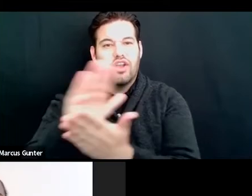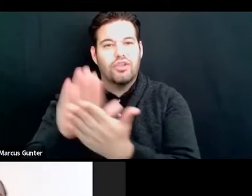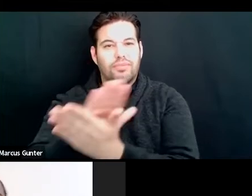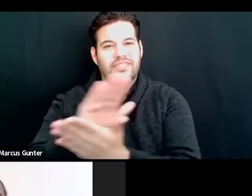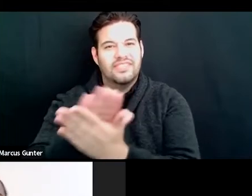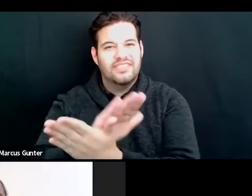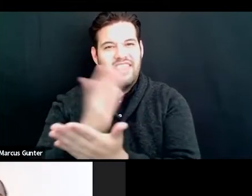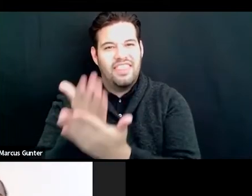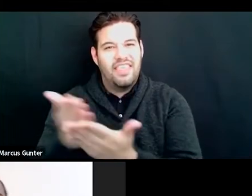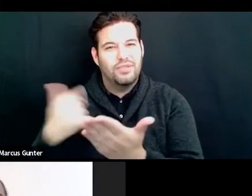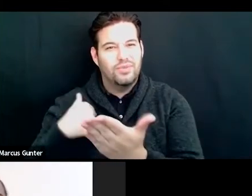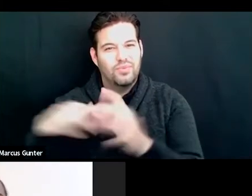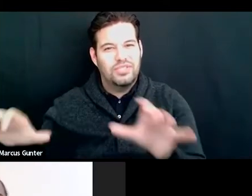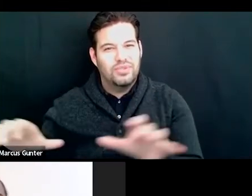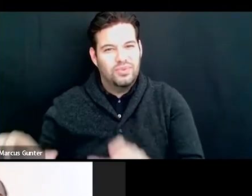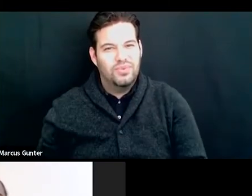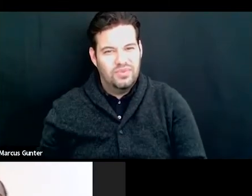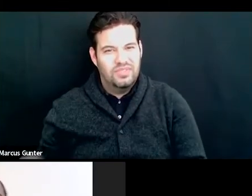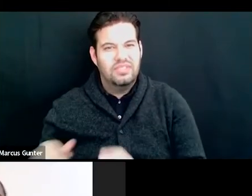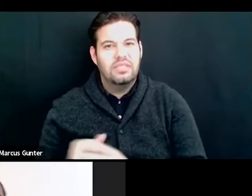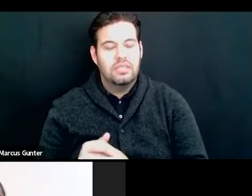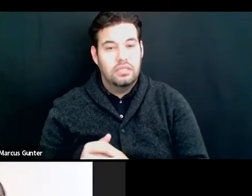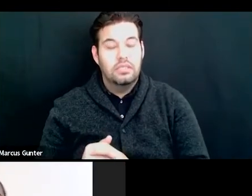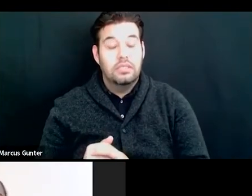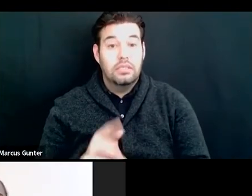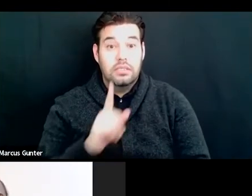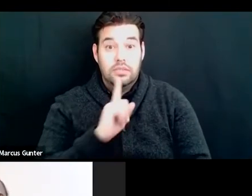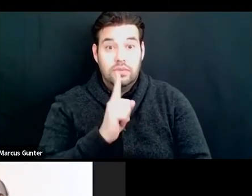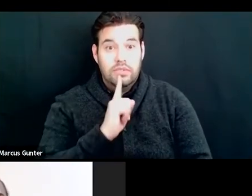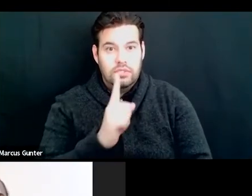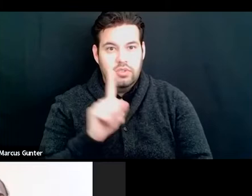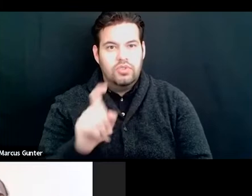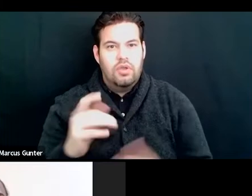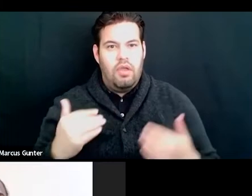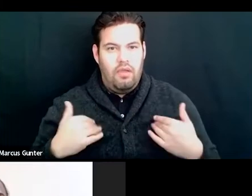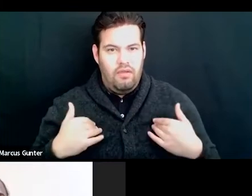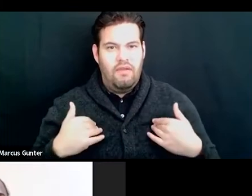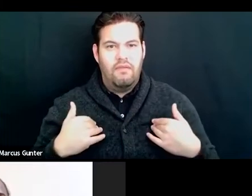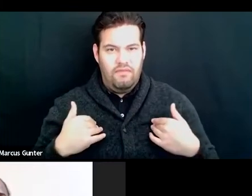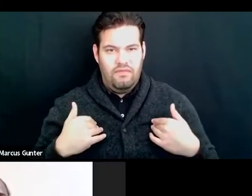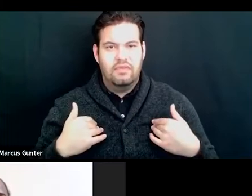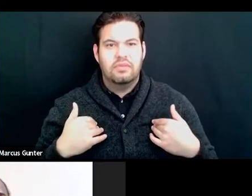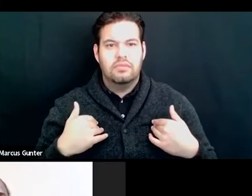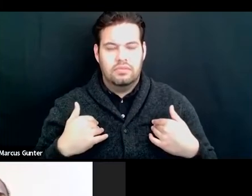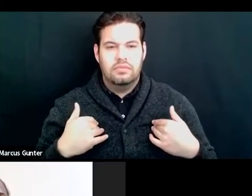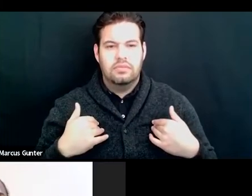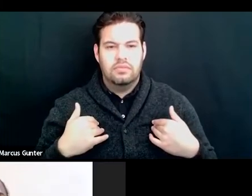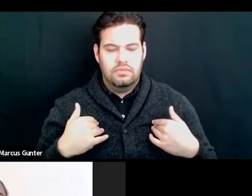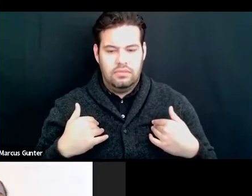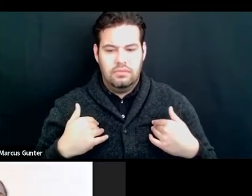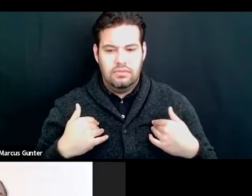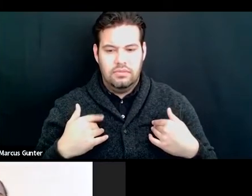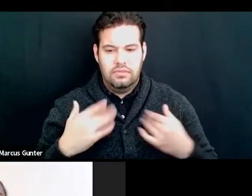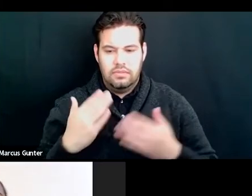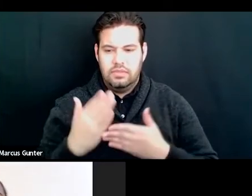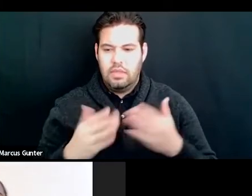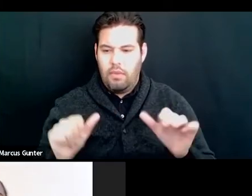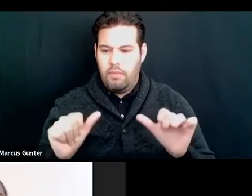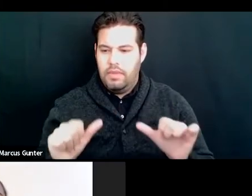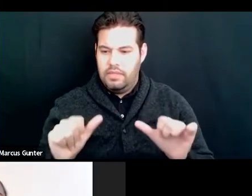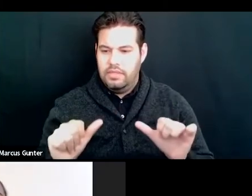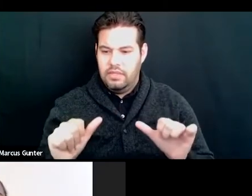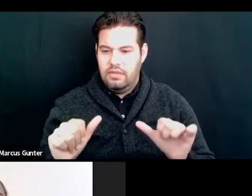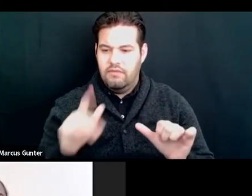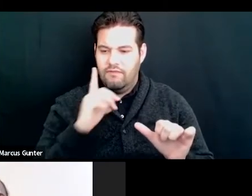and the things that we do. And surely we should have some ability to, to